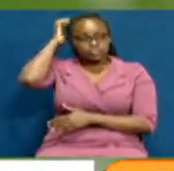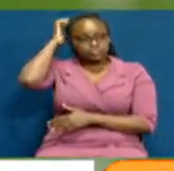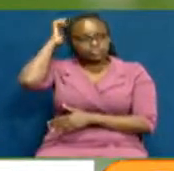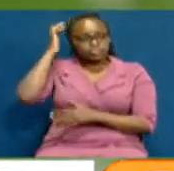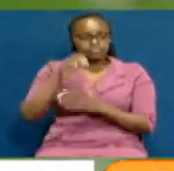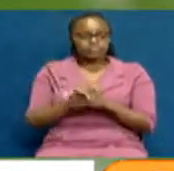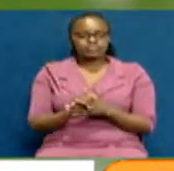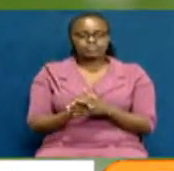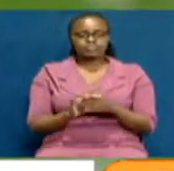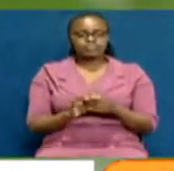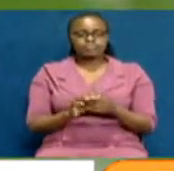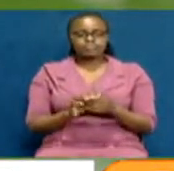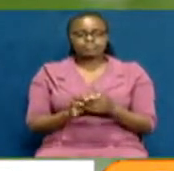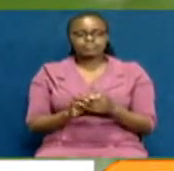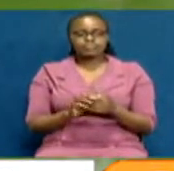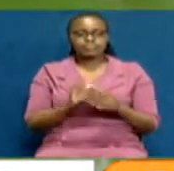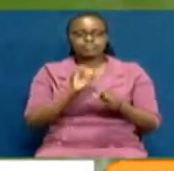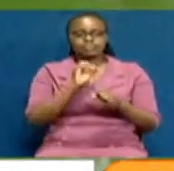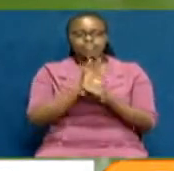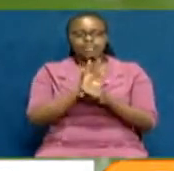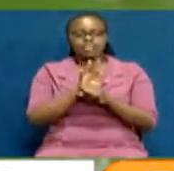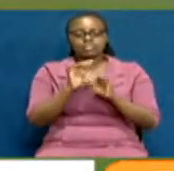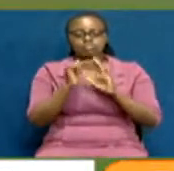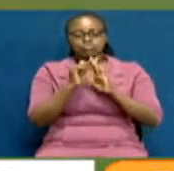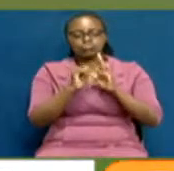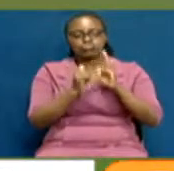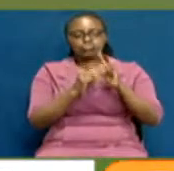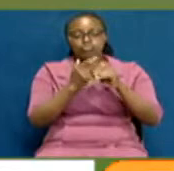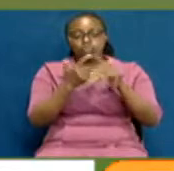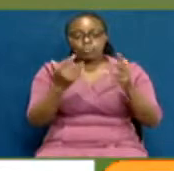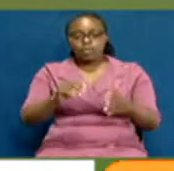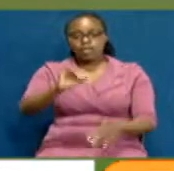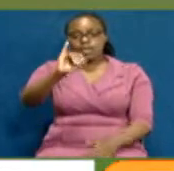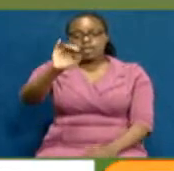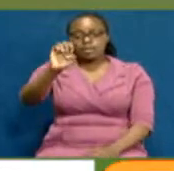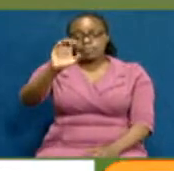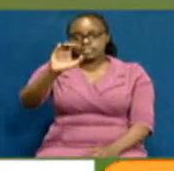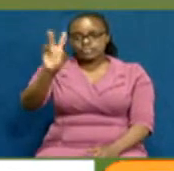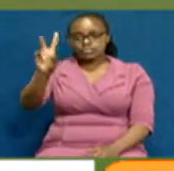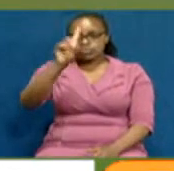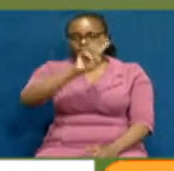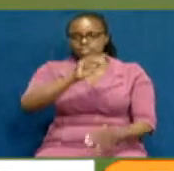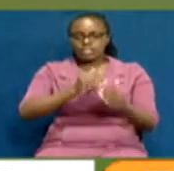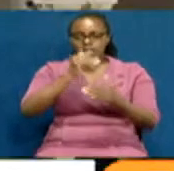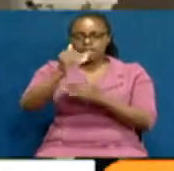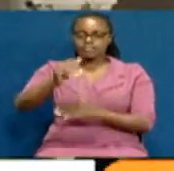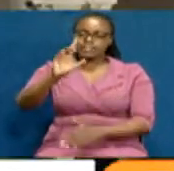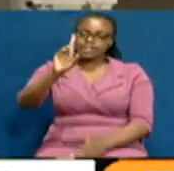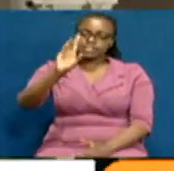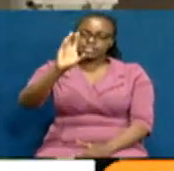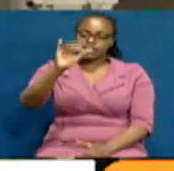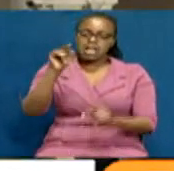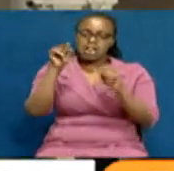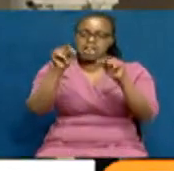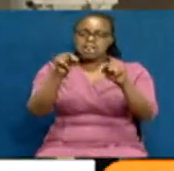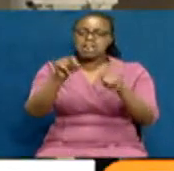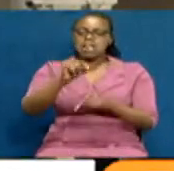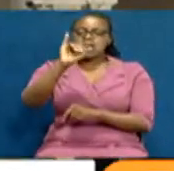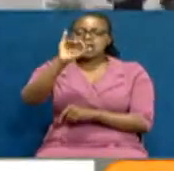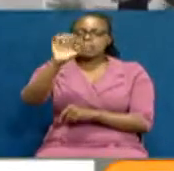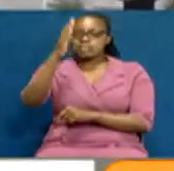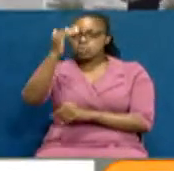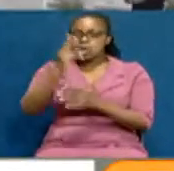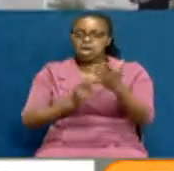The full-page, 13-point statement from the IBC comes two days after the DCI accused the commission of